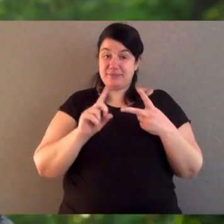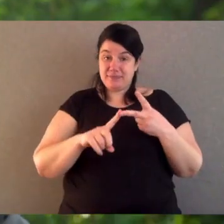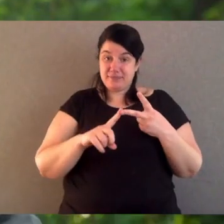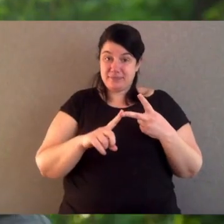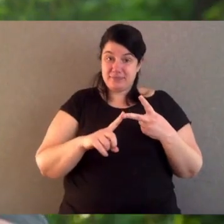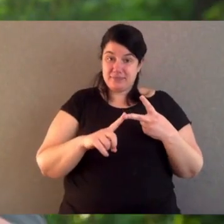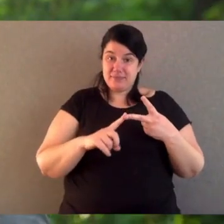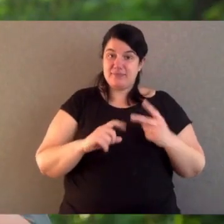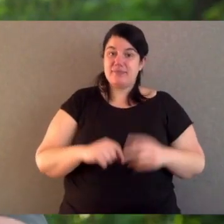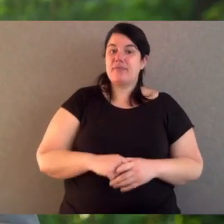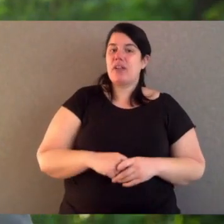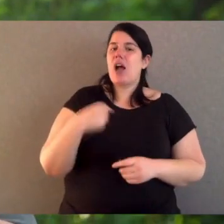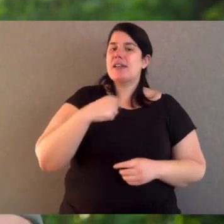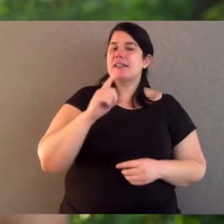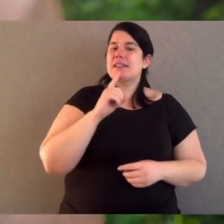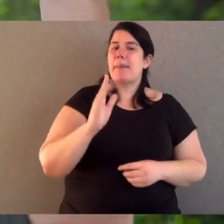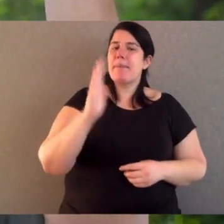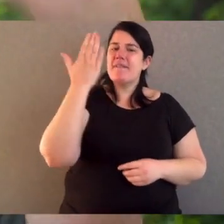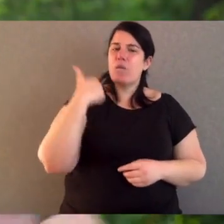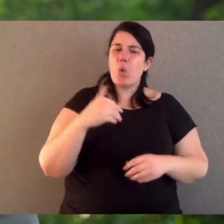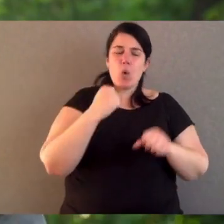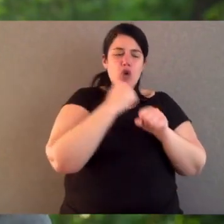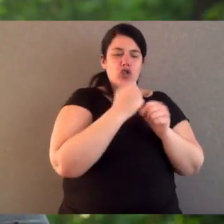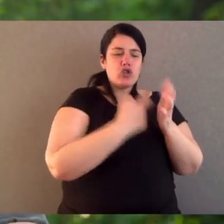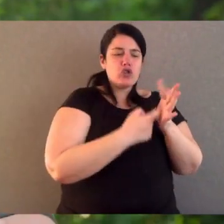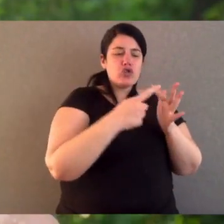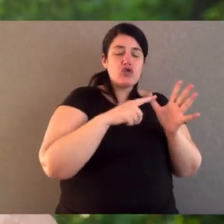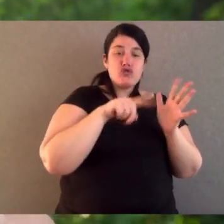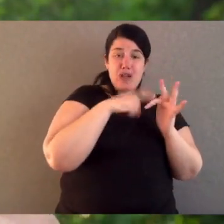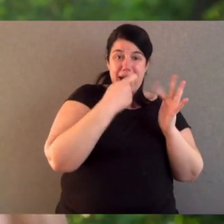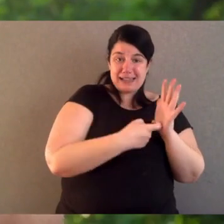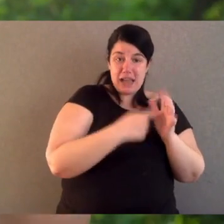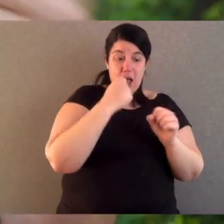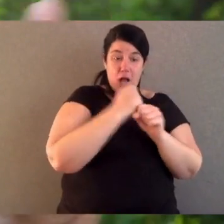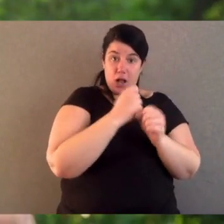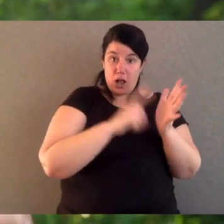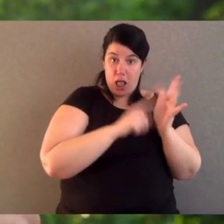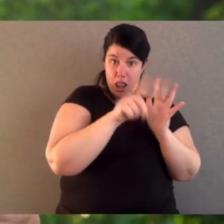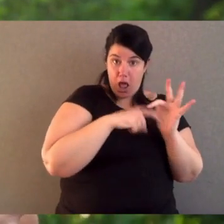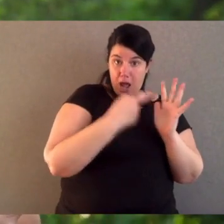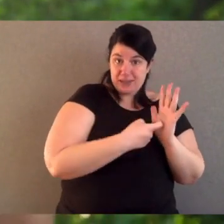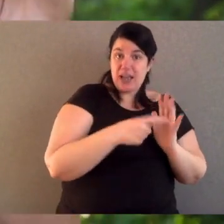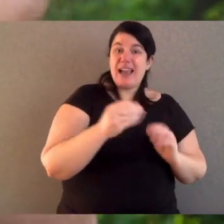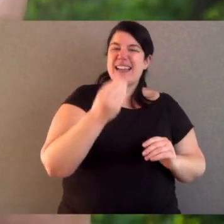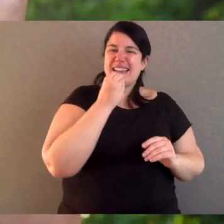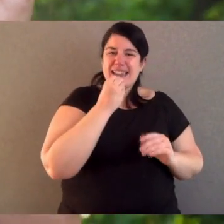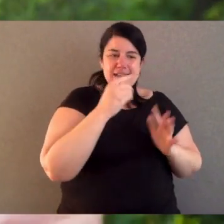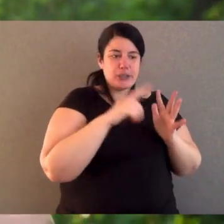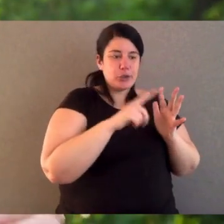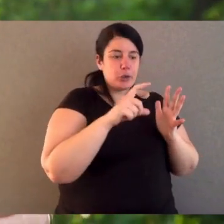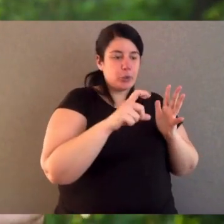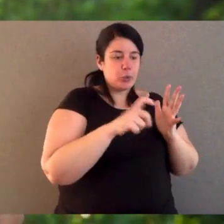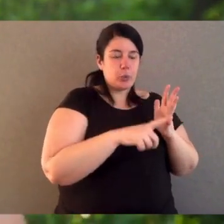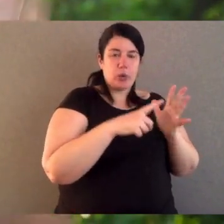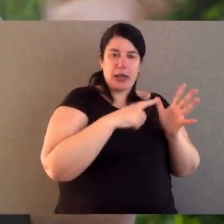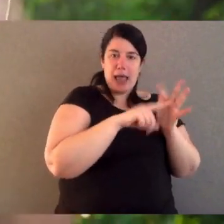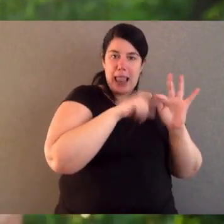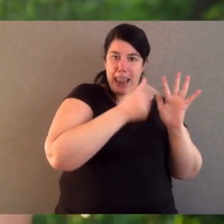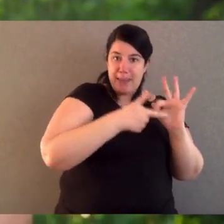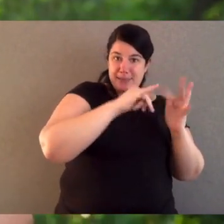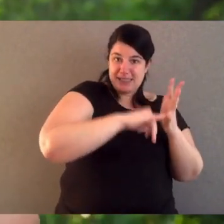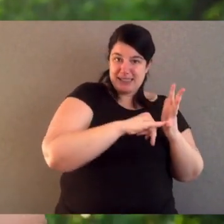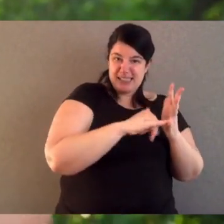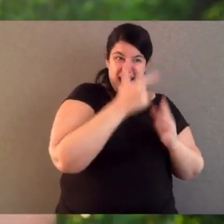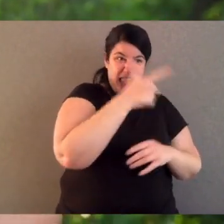homework. I mentioned earlier that greater gliders eat eucalyptus. And they're specialised for eating